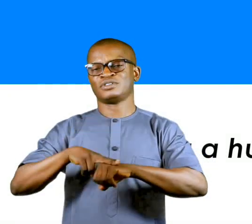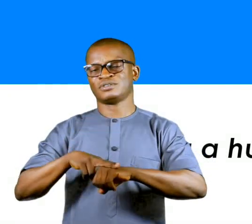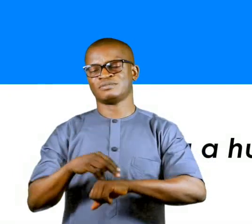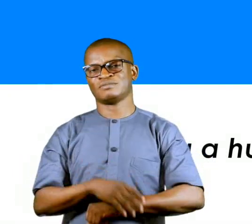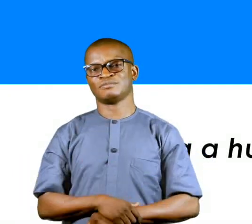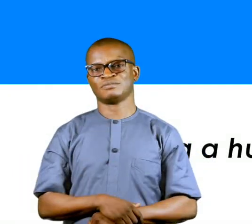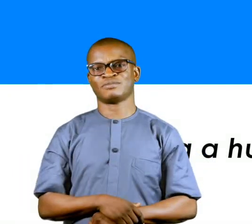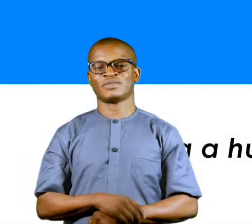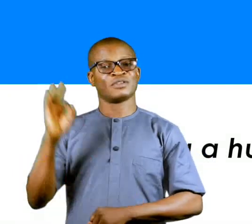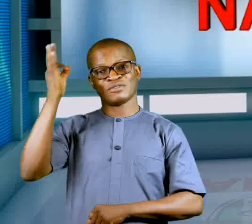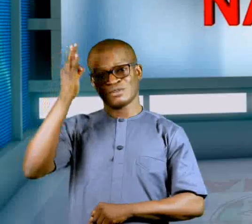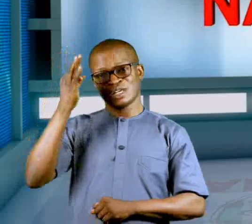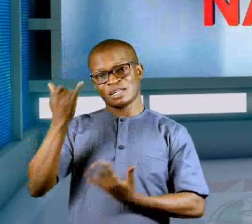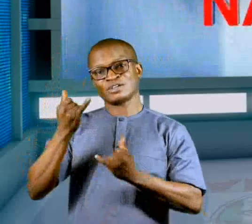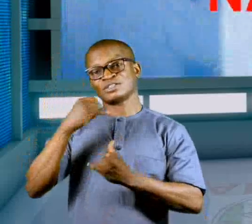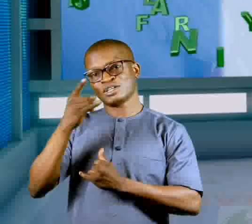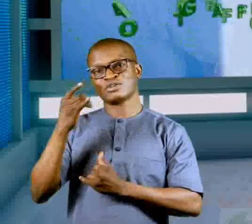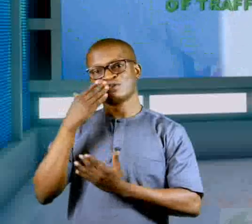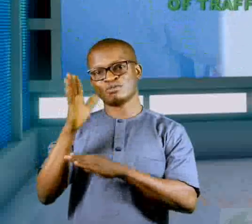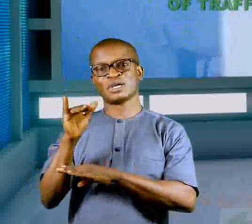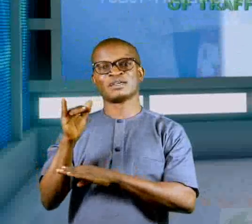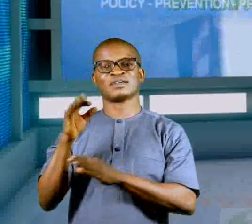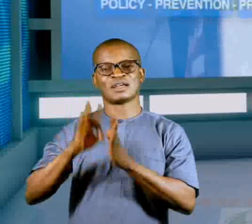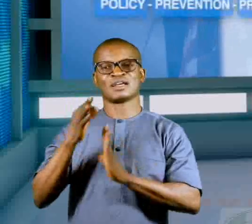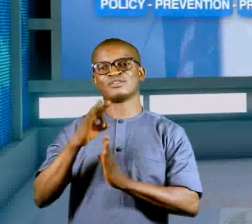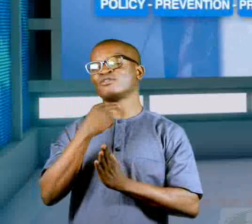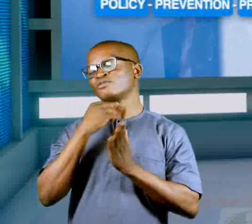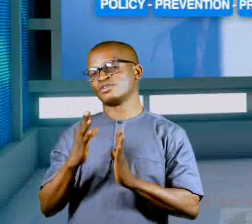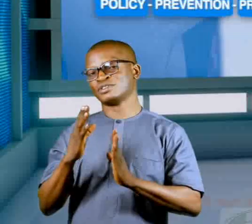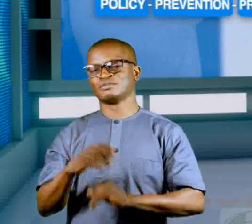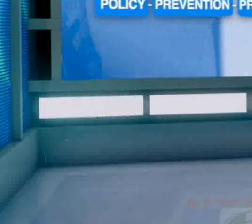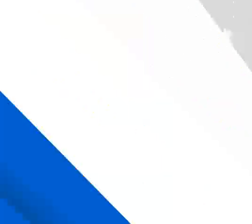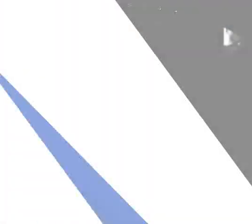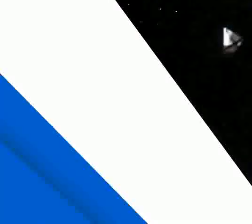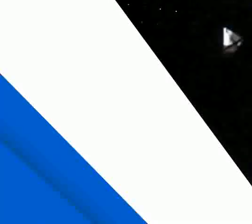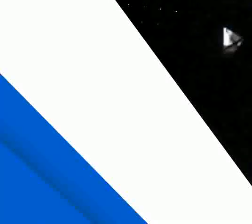nation. Before we say goodbye, let's bring you an account of a victim.